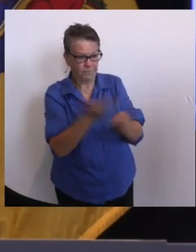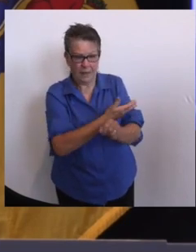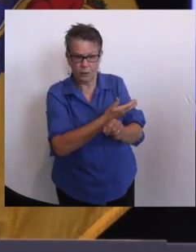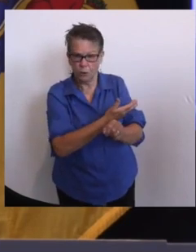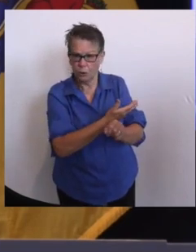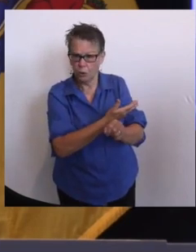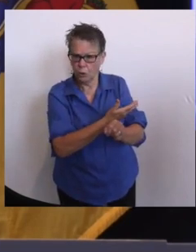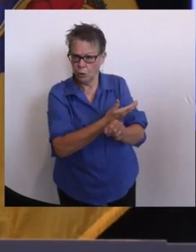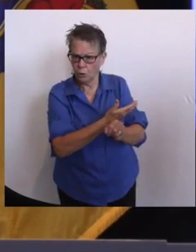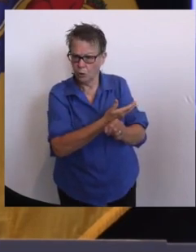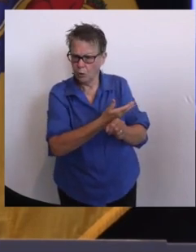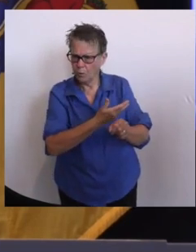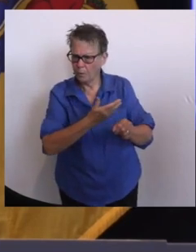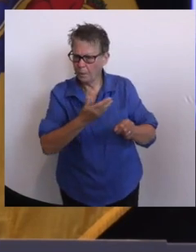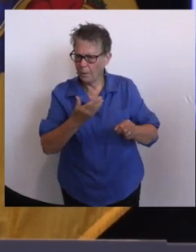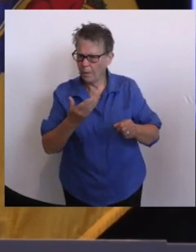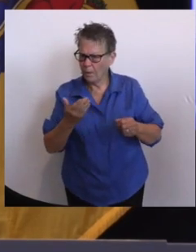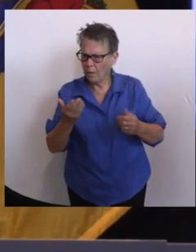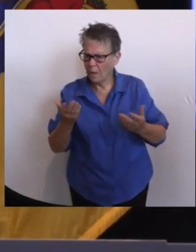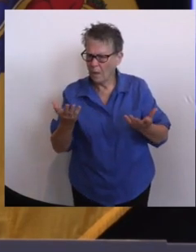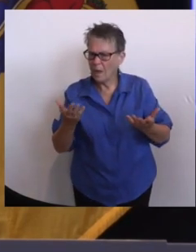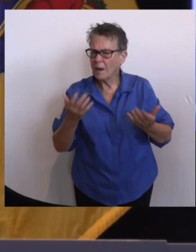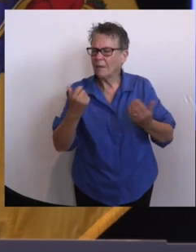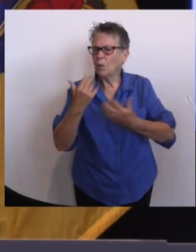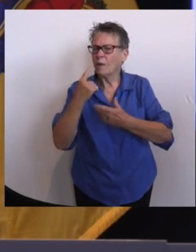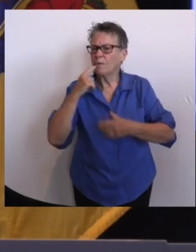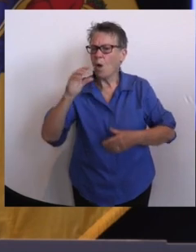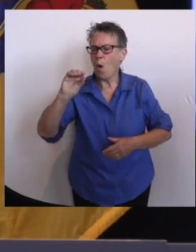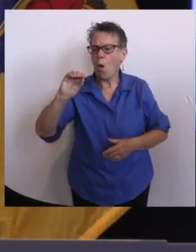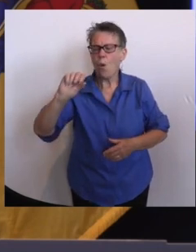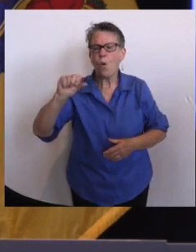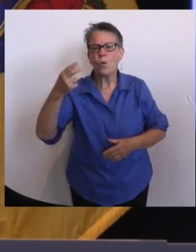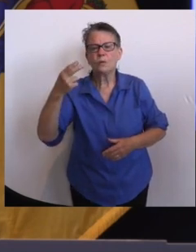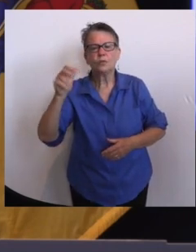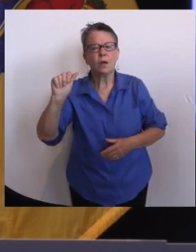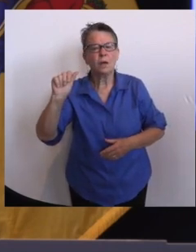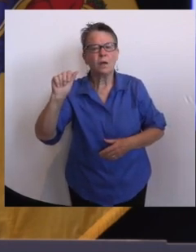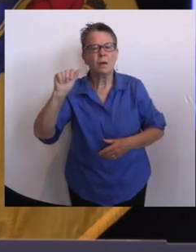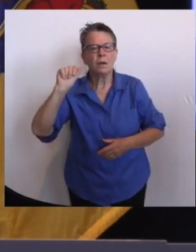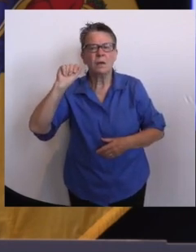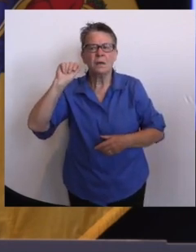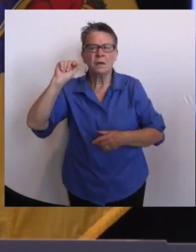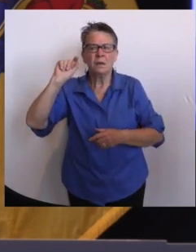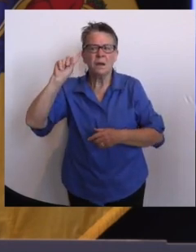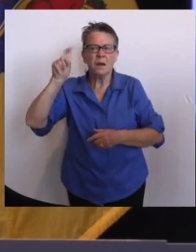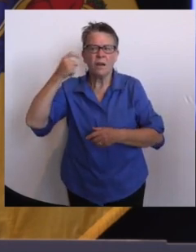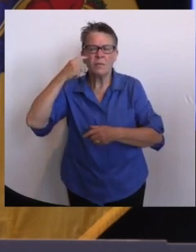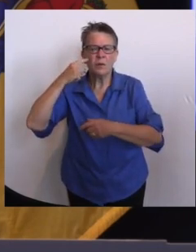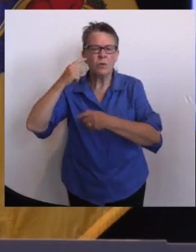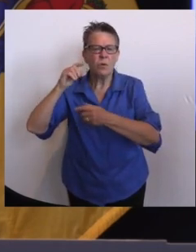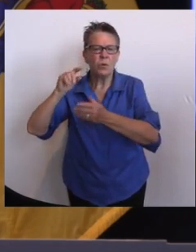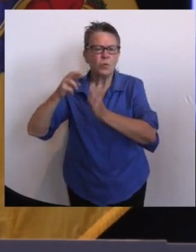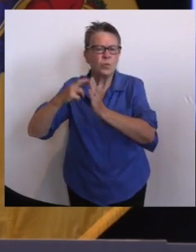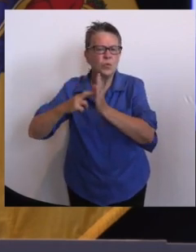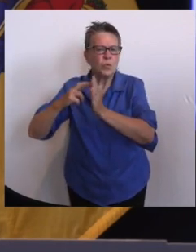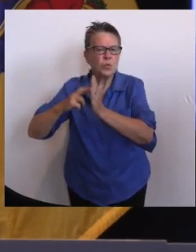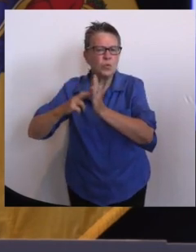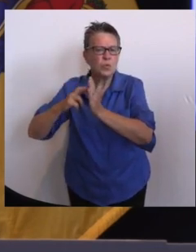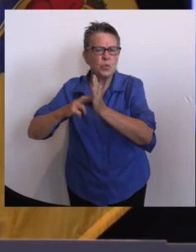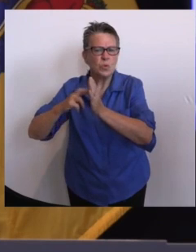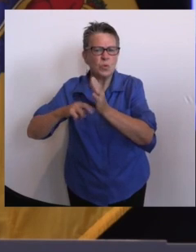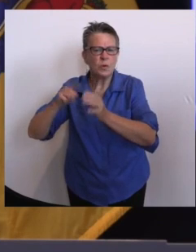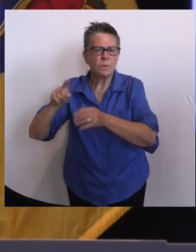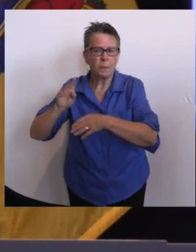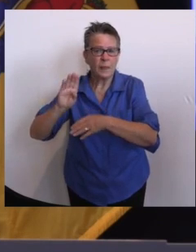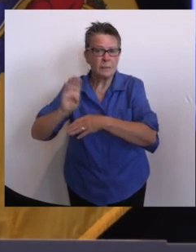rules and regs to come out, am I right? But as, as we understand it now, if you're over a hundred employees, you've got the